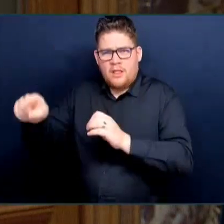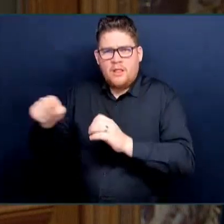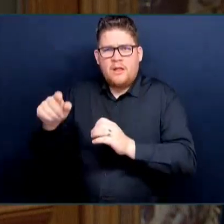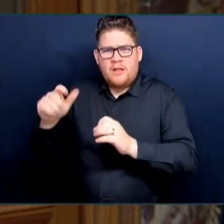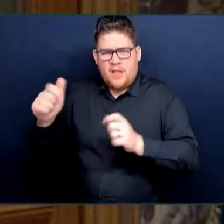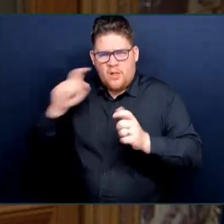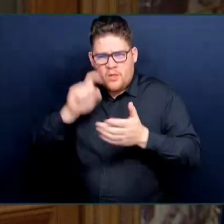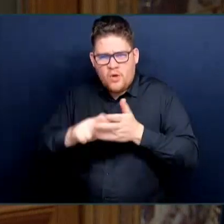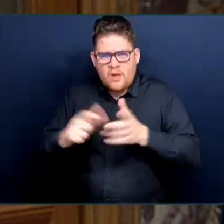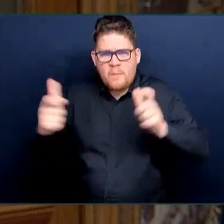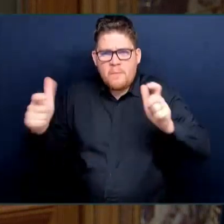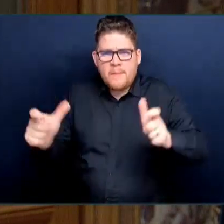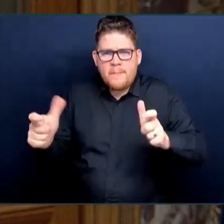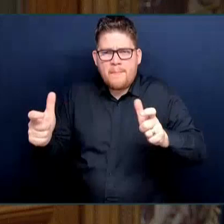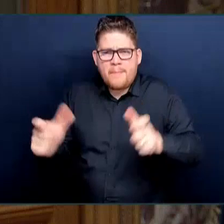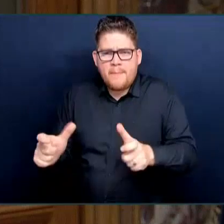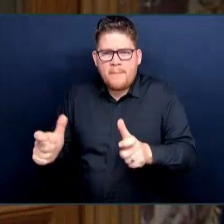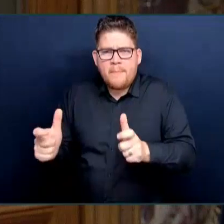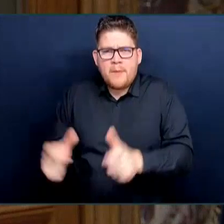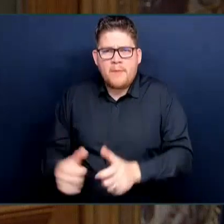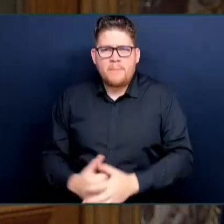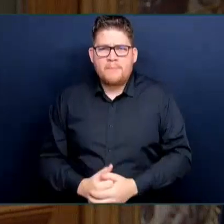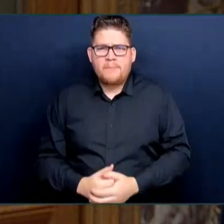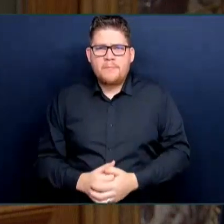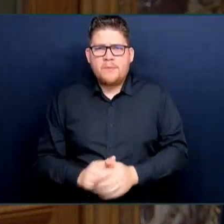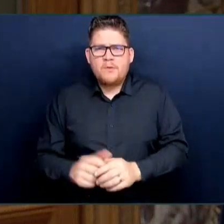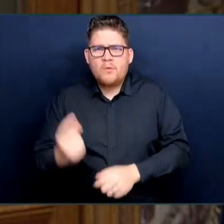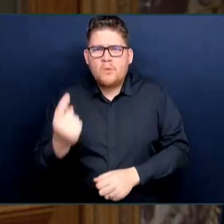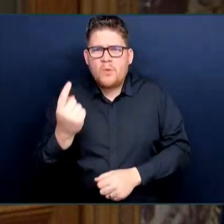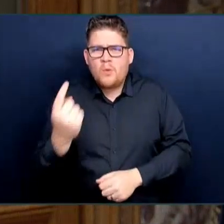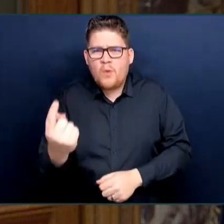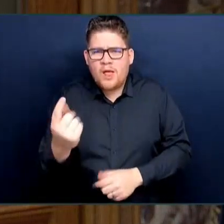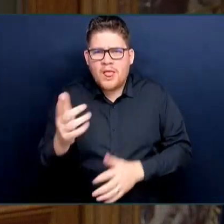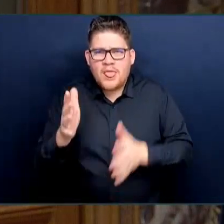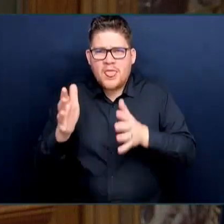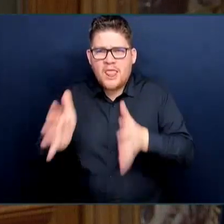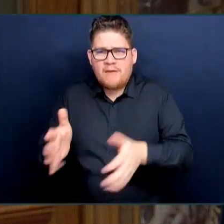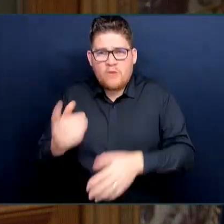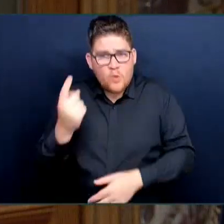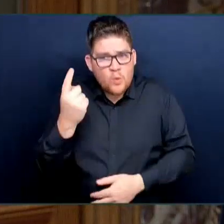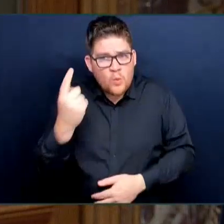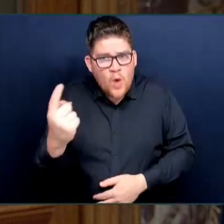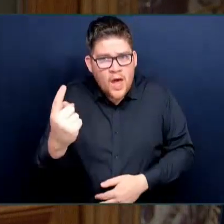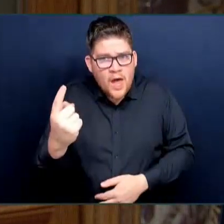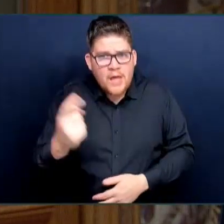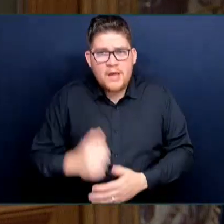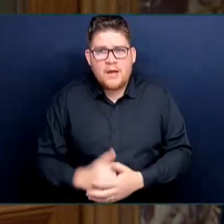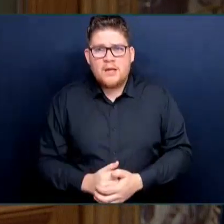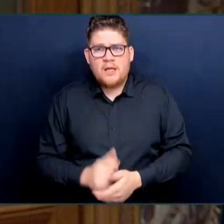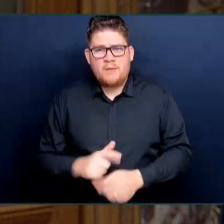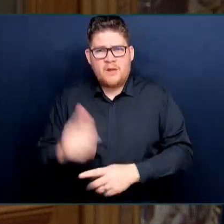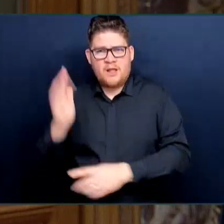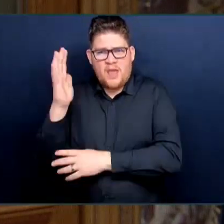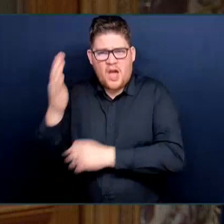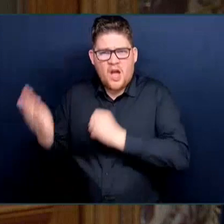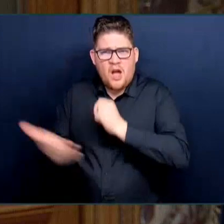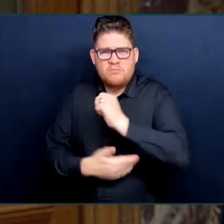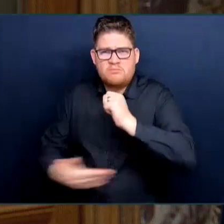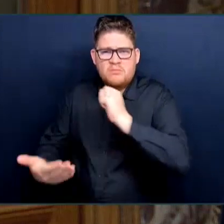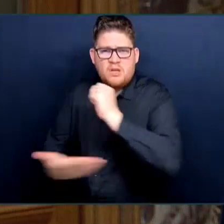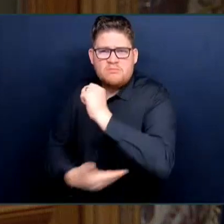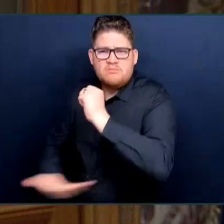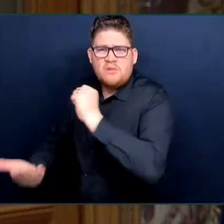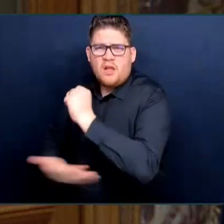continues in spotted owl habitat. 448 cut blocks were recently approved or await approval by this government